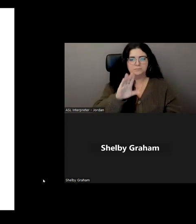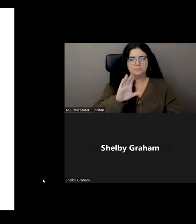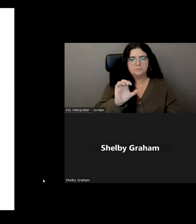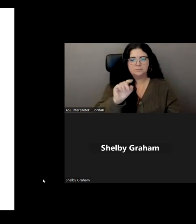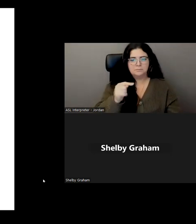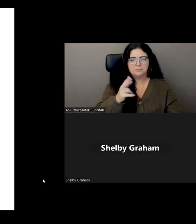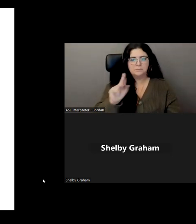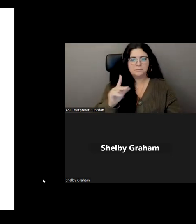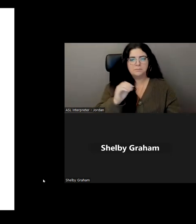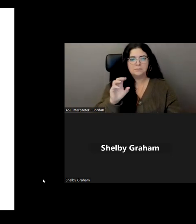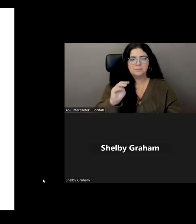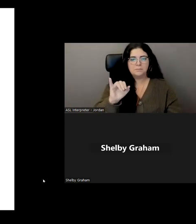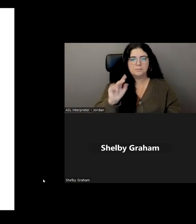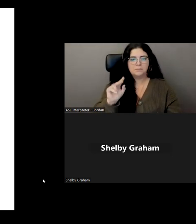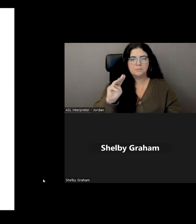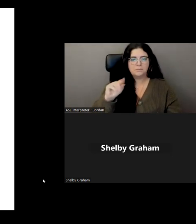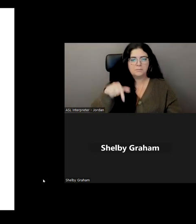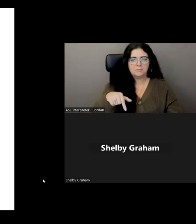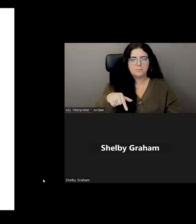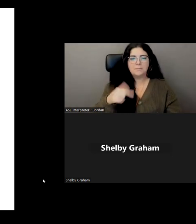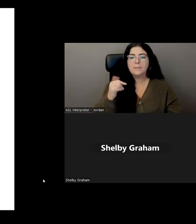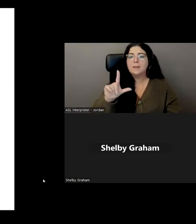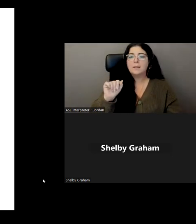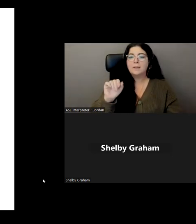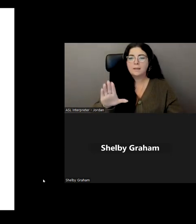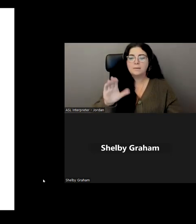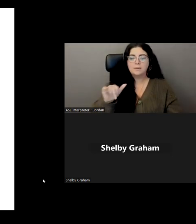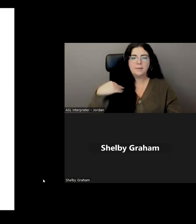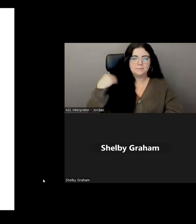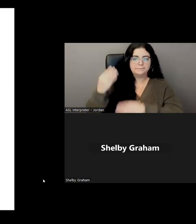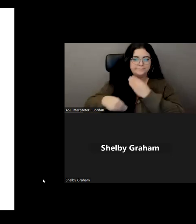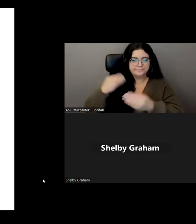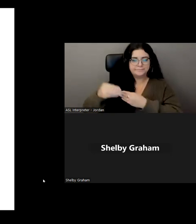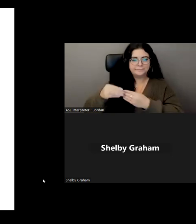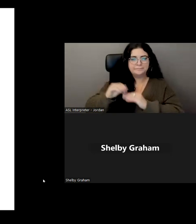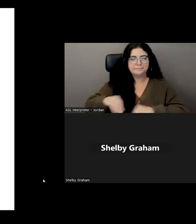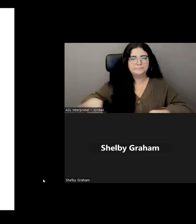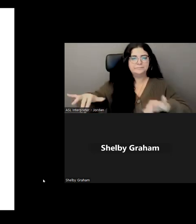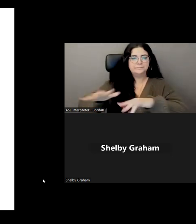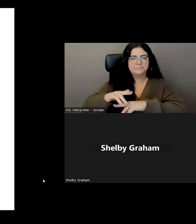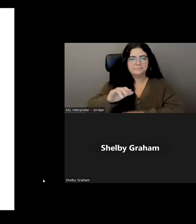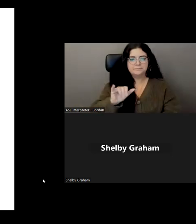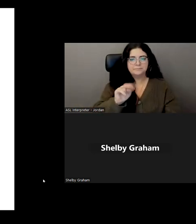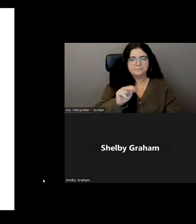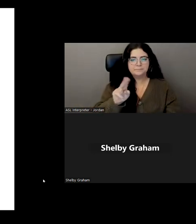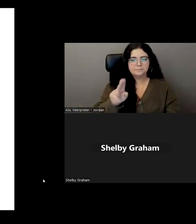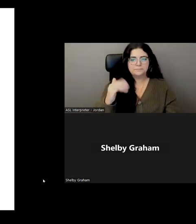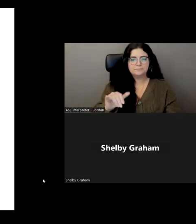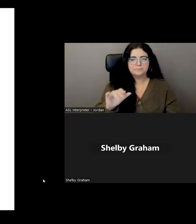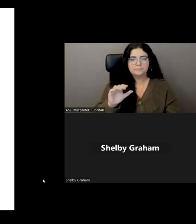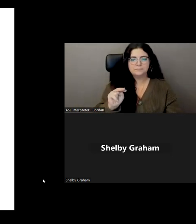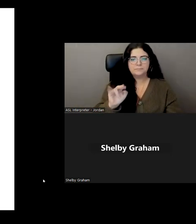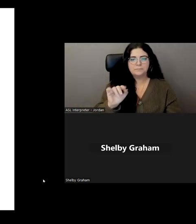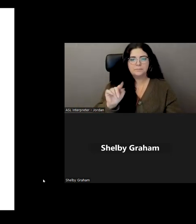'kmaq. And we acknowledge Labrador as the traditional and ancestral homelands of the Innu, of